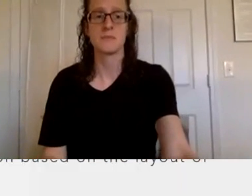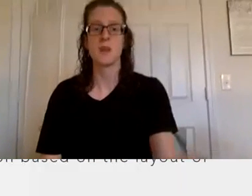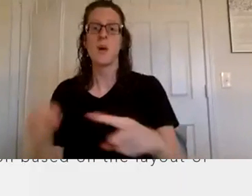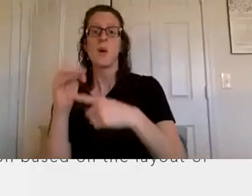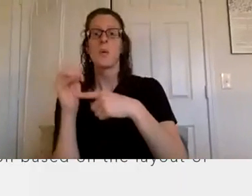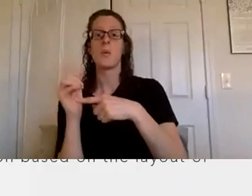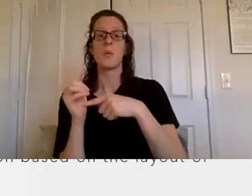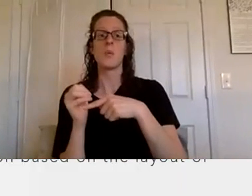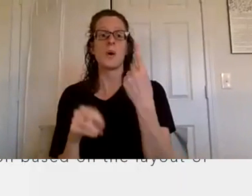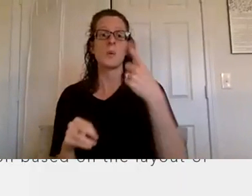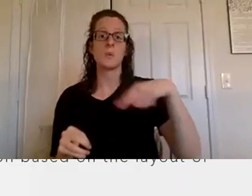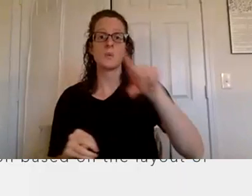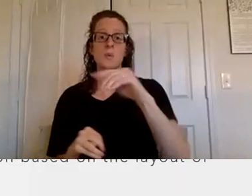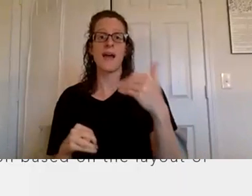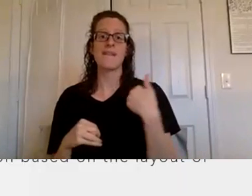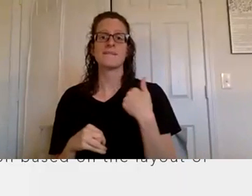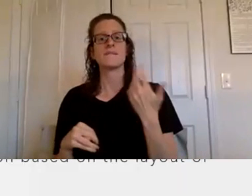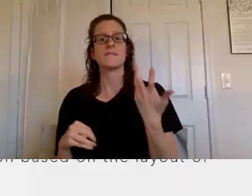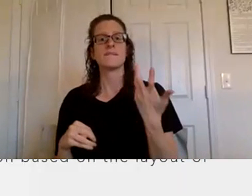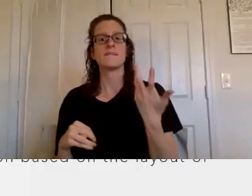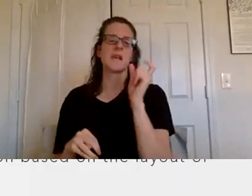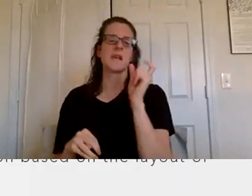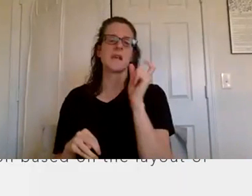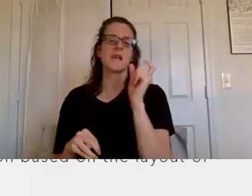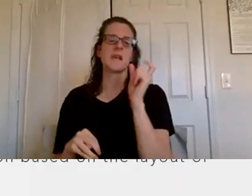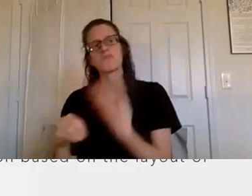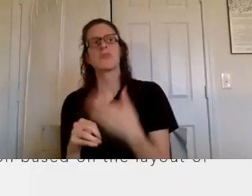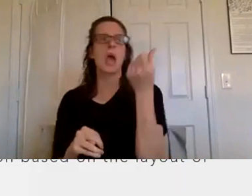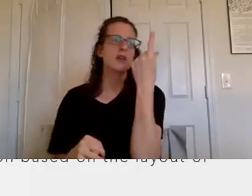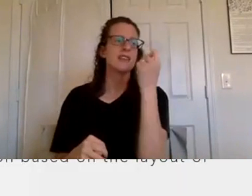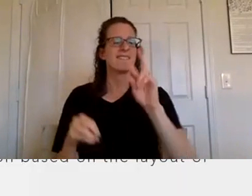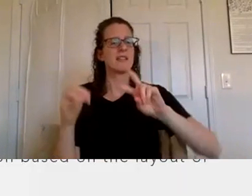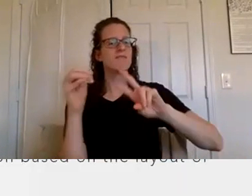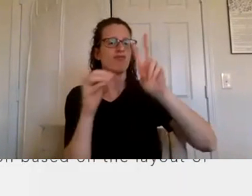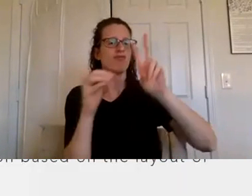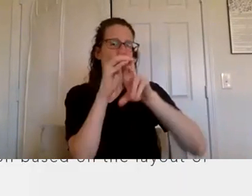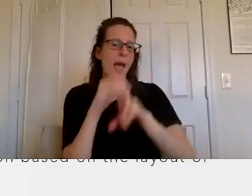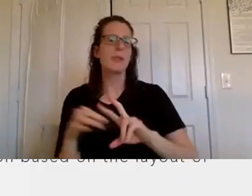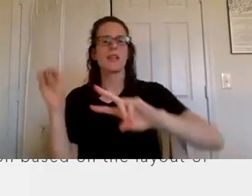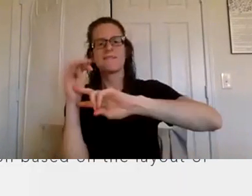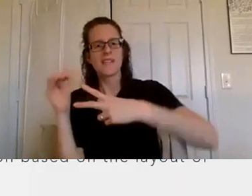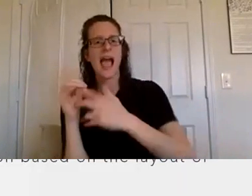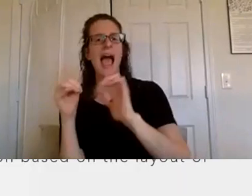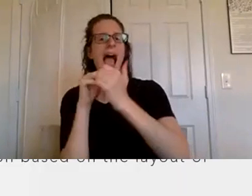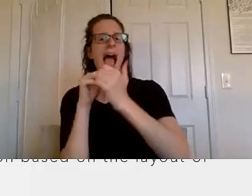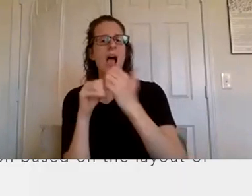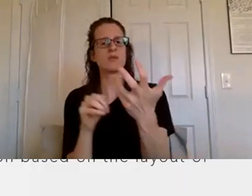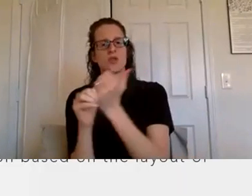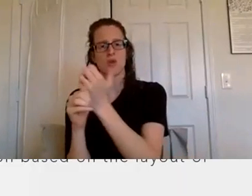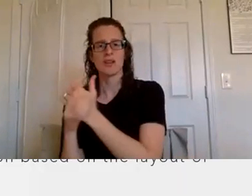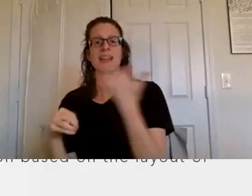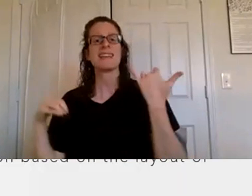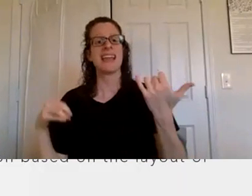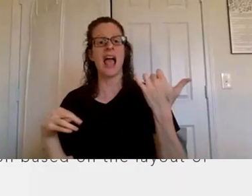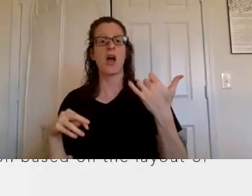have a kind of firm understanding of the terms the definitions and how to earn now it's time to start sharing